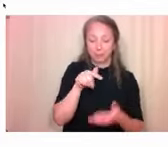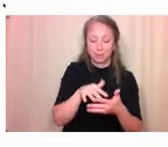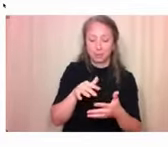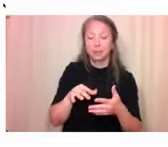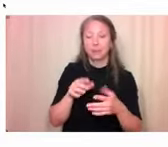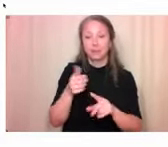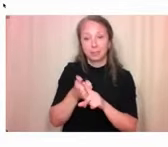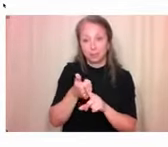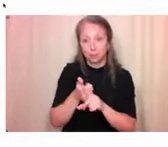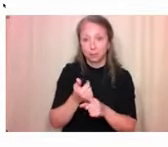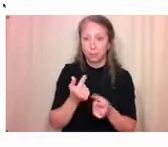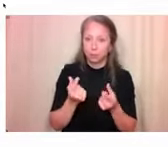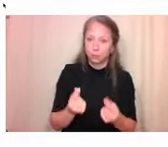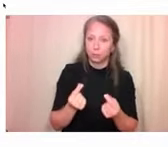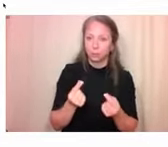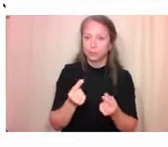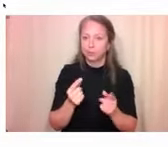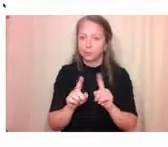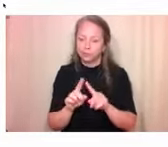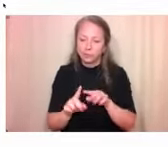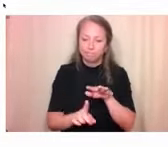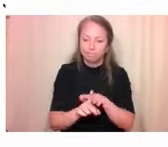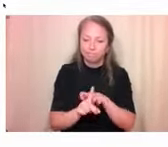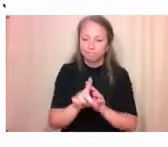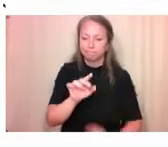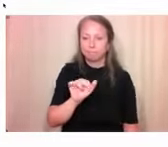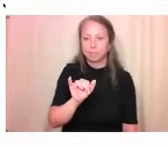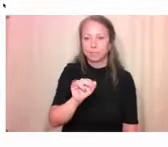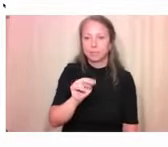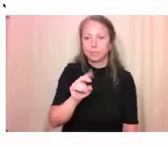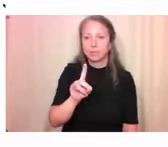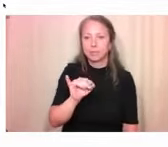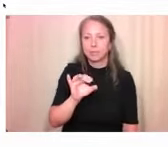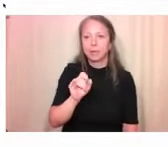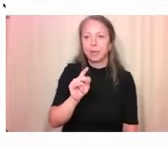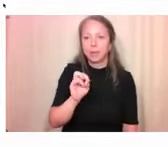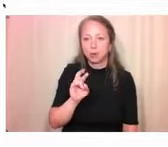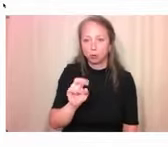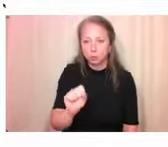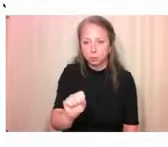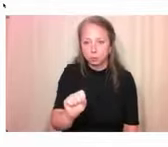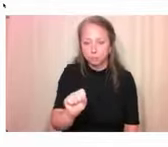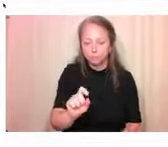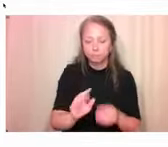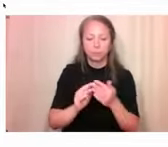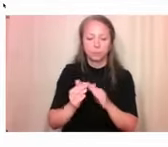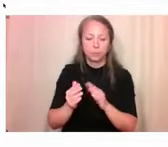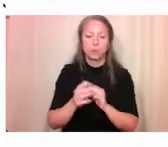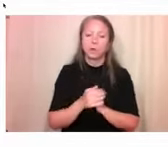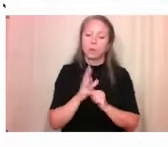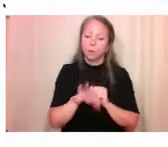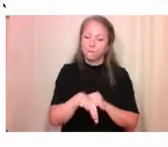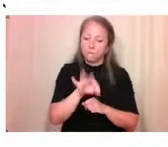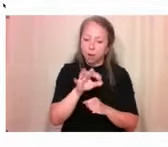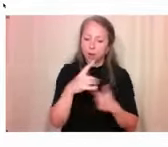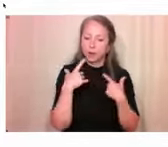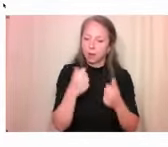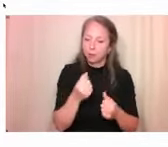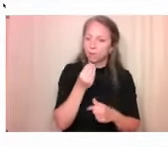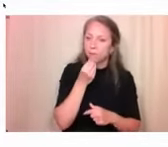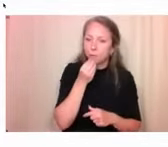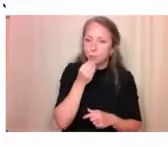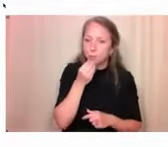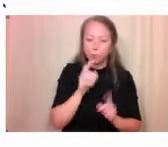indicators for healthy communities. And this has included locating sources of healthy food in communities, the availability of